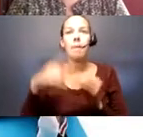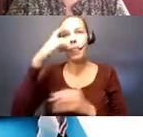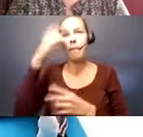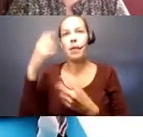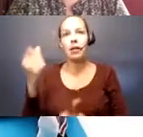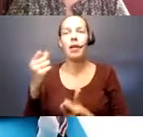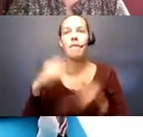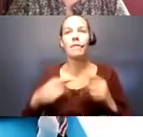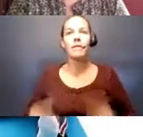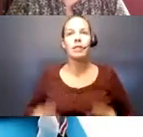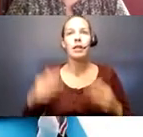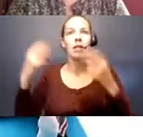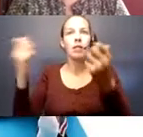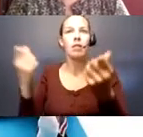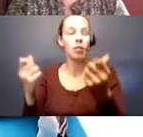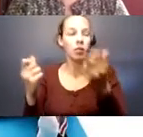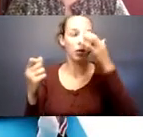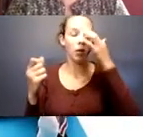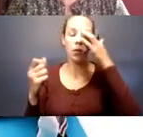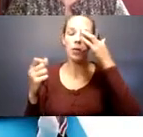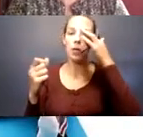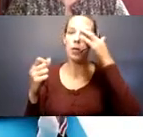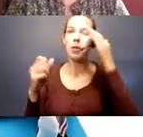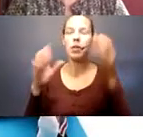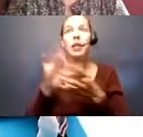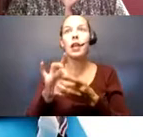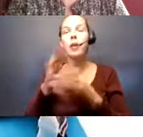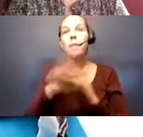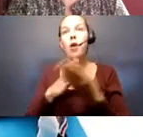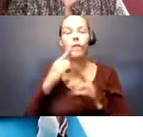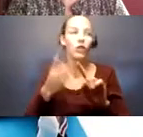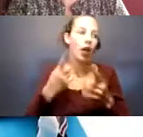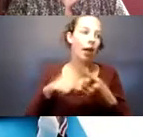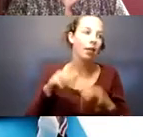and the physical health. The connection piece. Whether it's a friend. A neighbor.